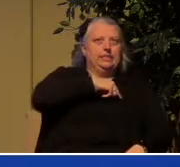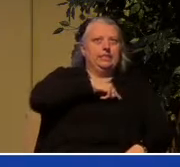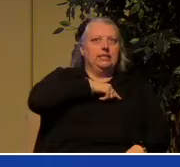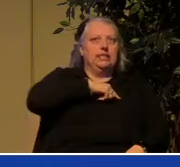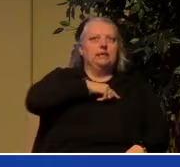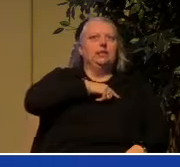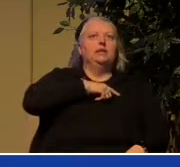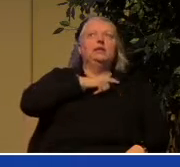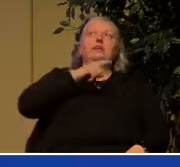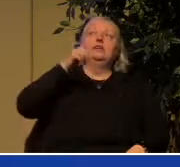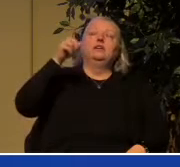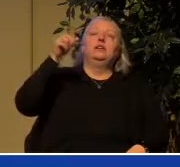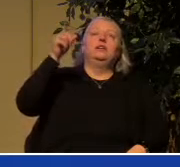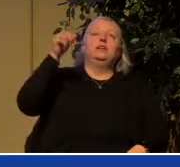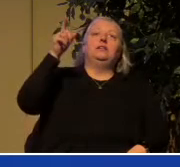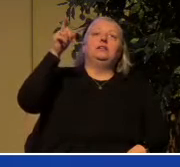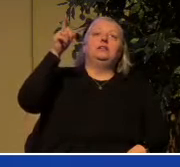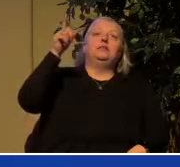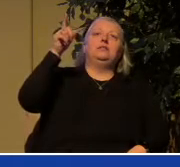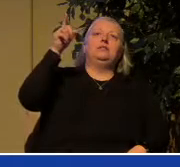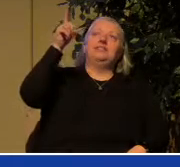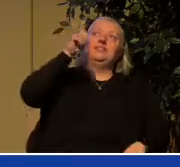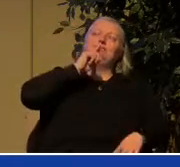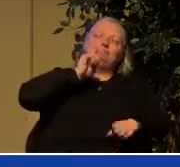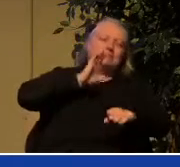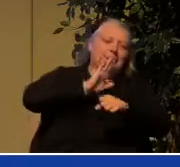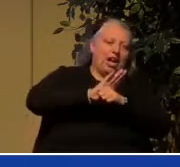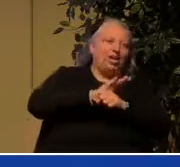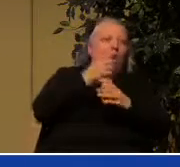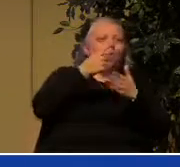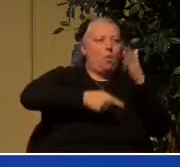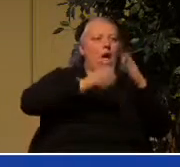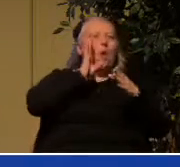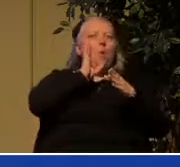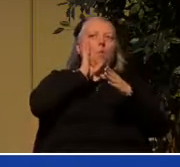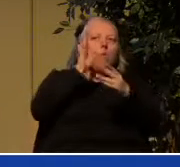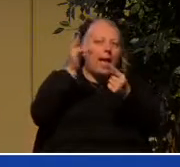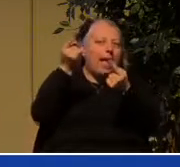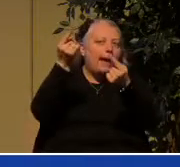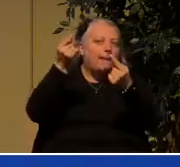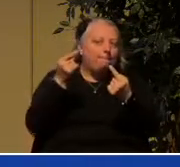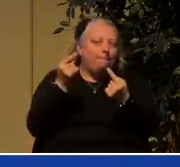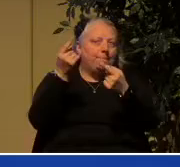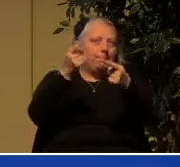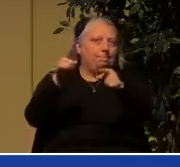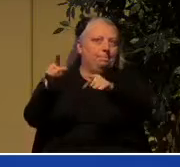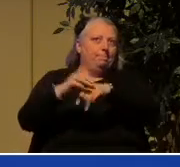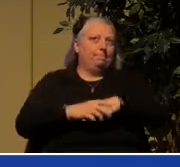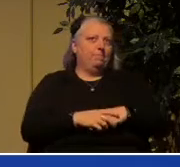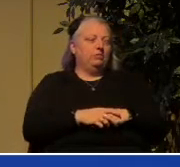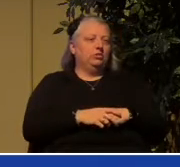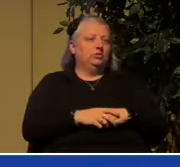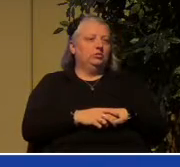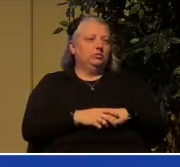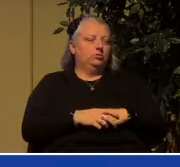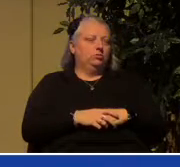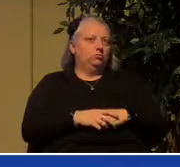guaranteeing what is to come what that means is this